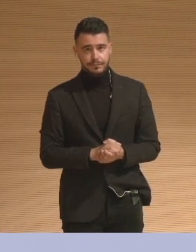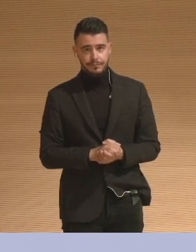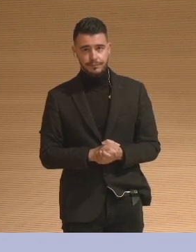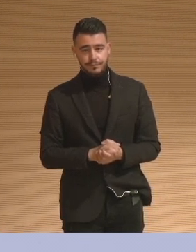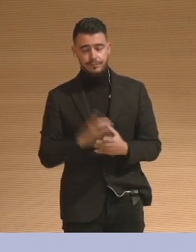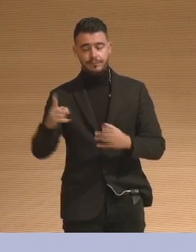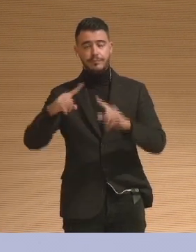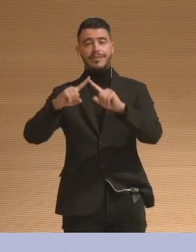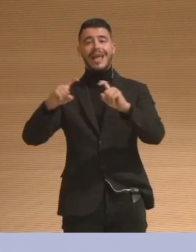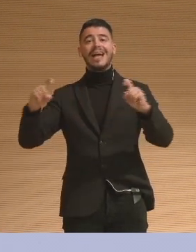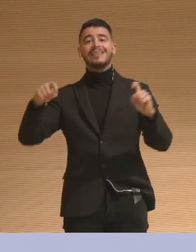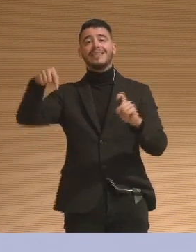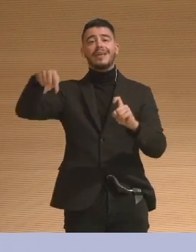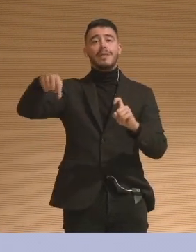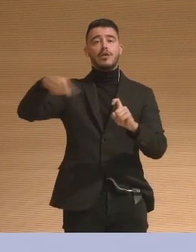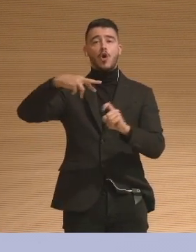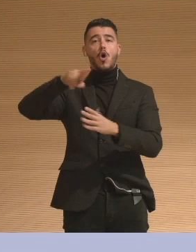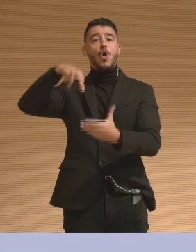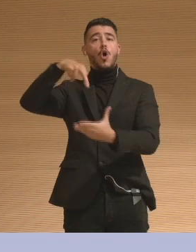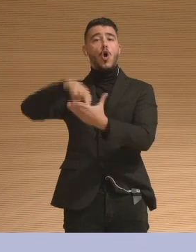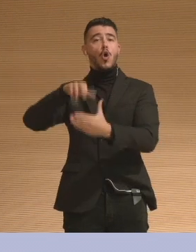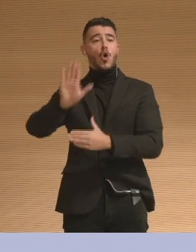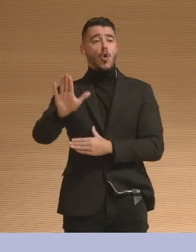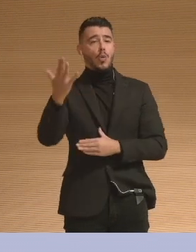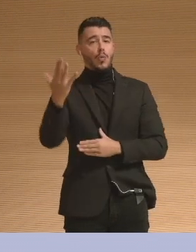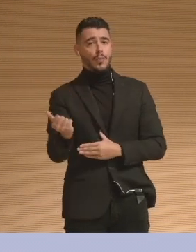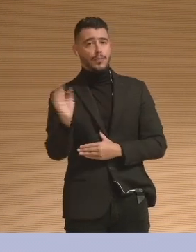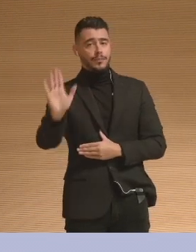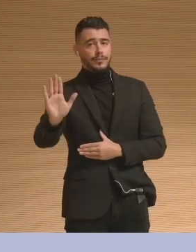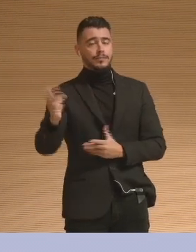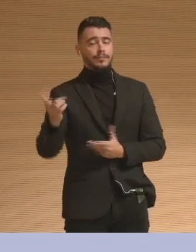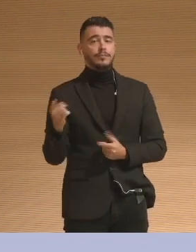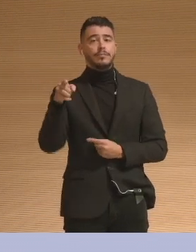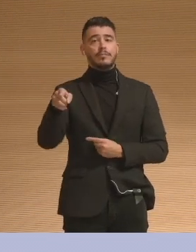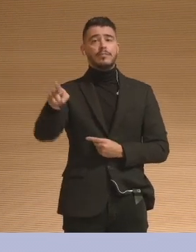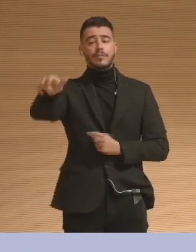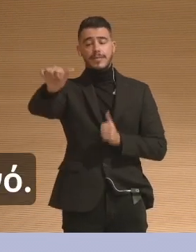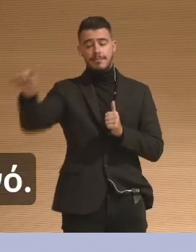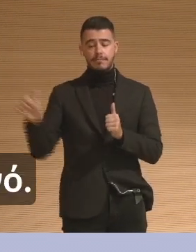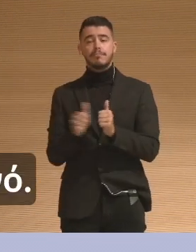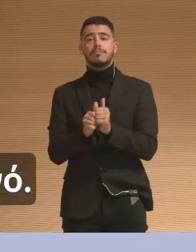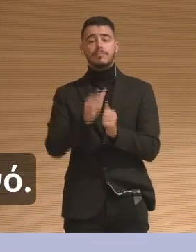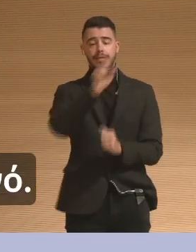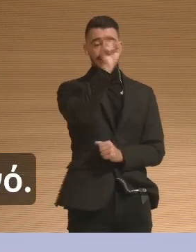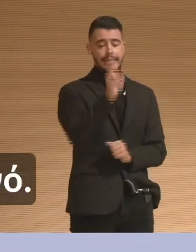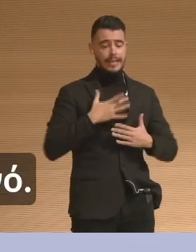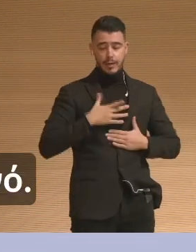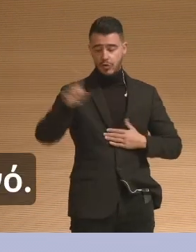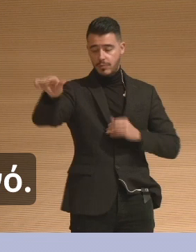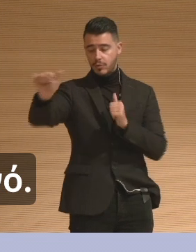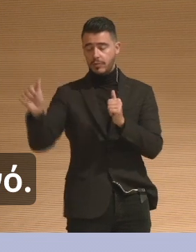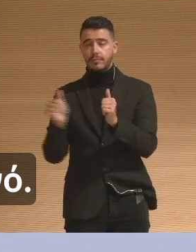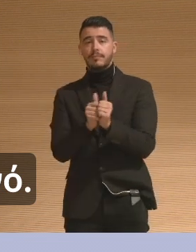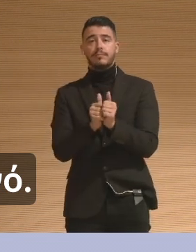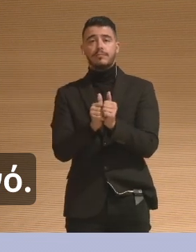Or it's a repository of memories. Perhaps the object has numinous characteristics. Almost spiritual or